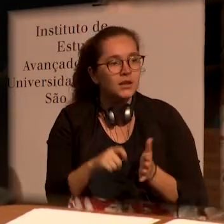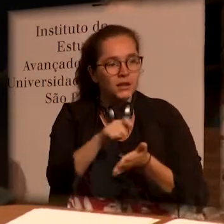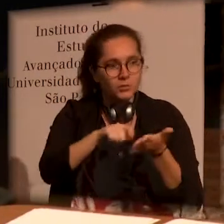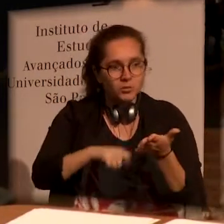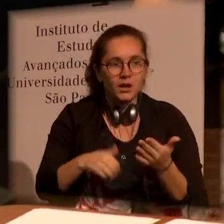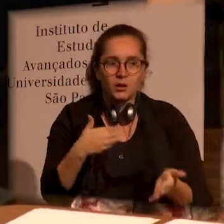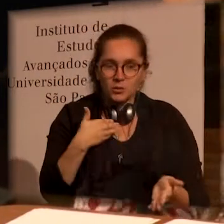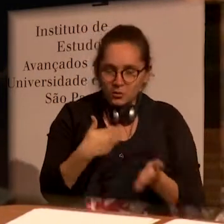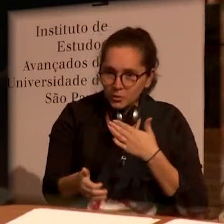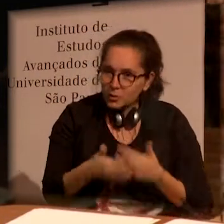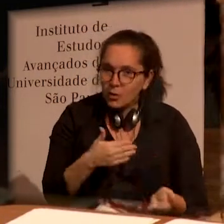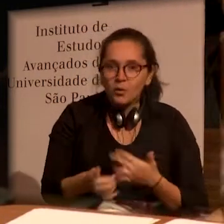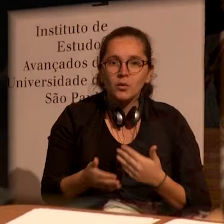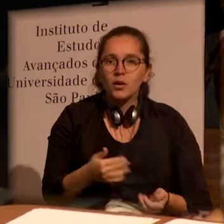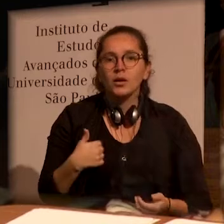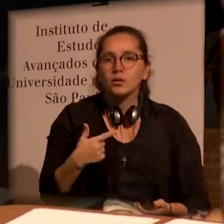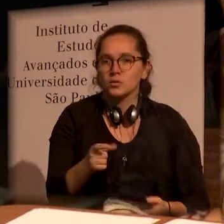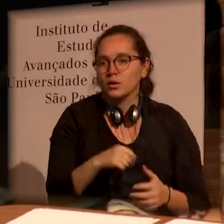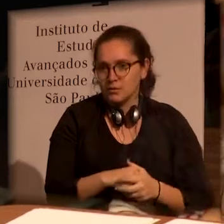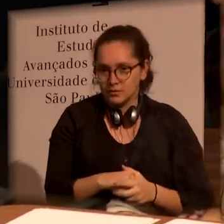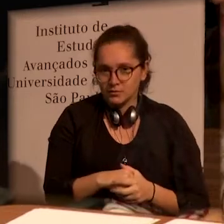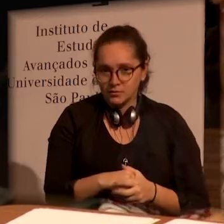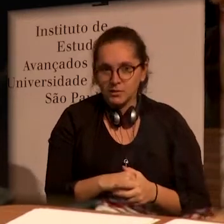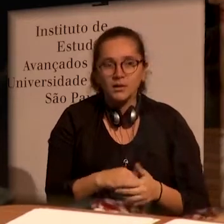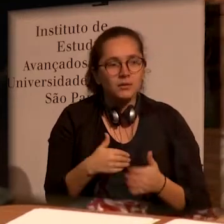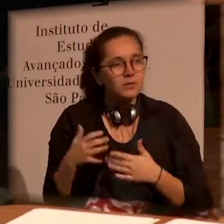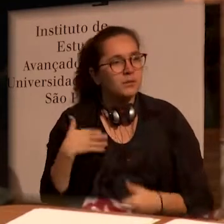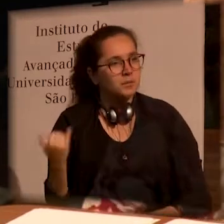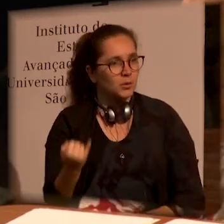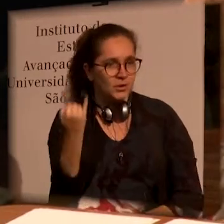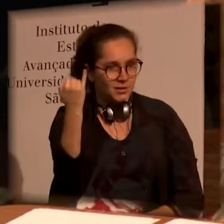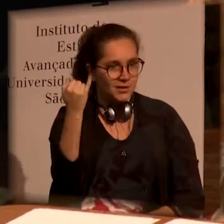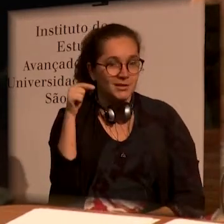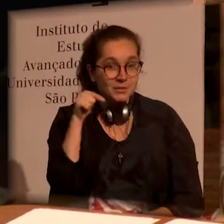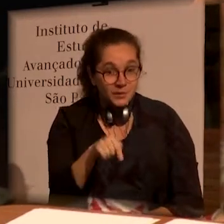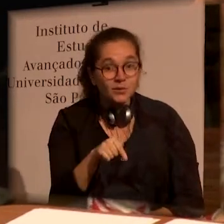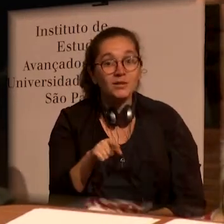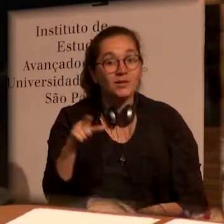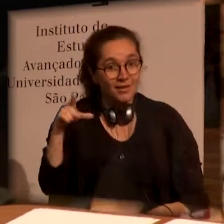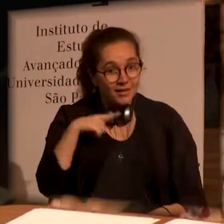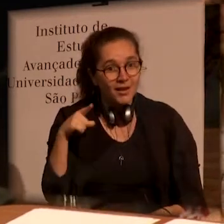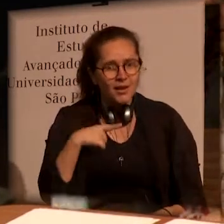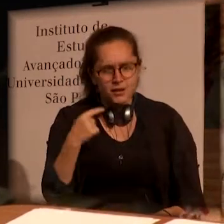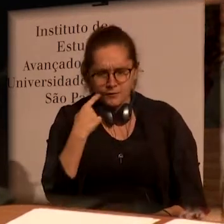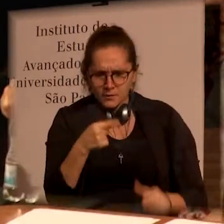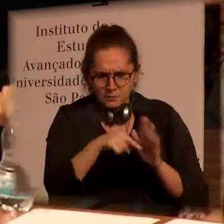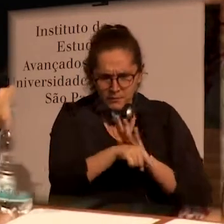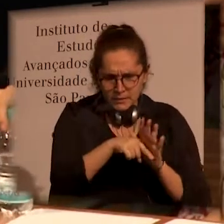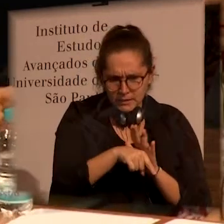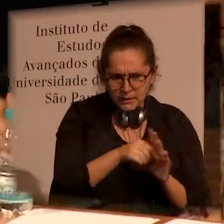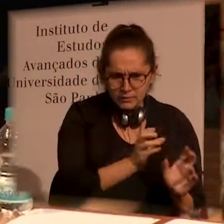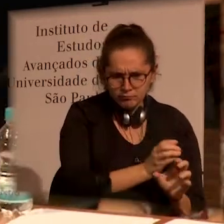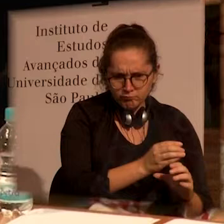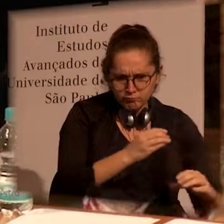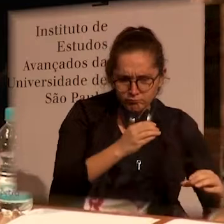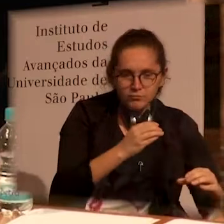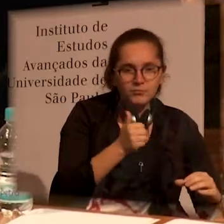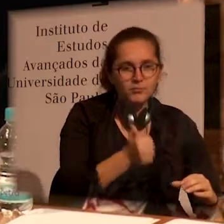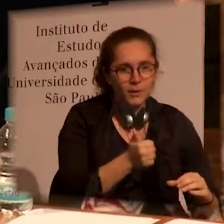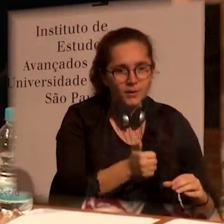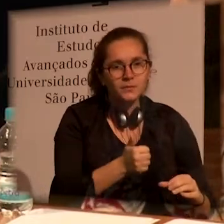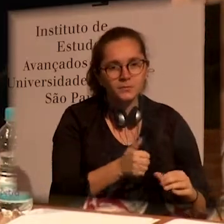public and publish this where it could be published, where it could have visibility